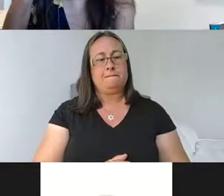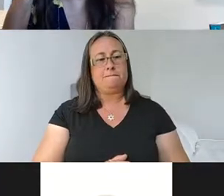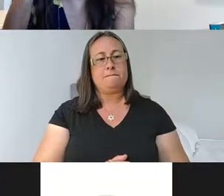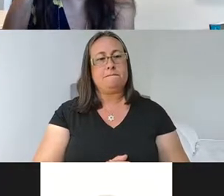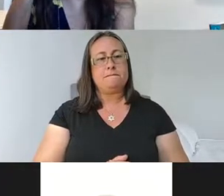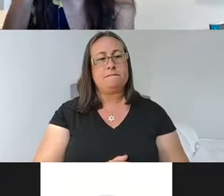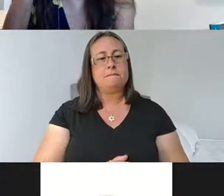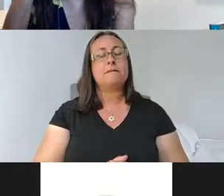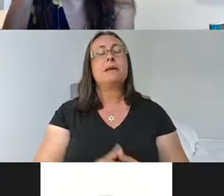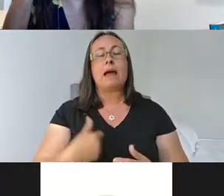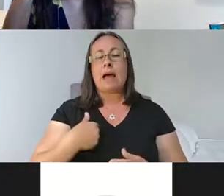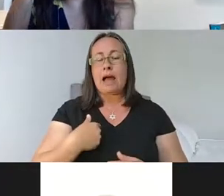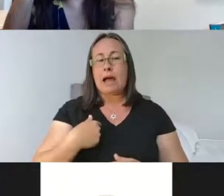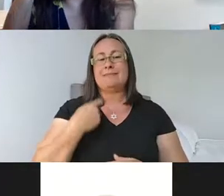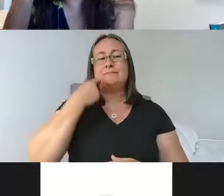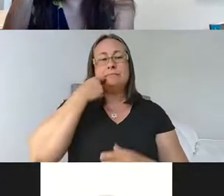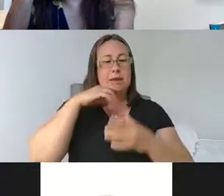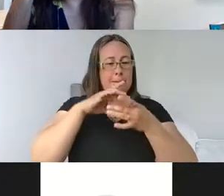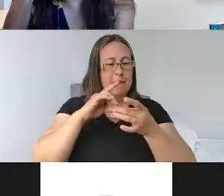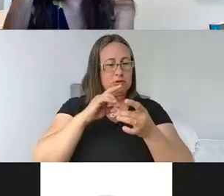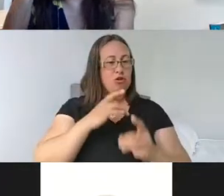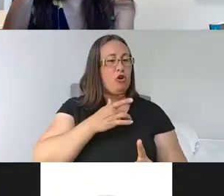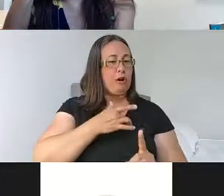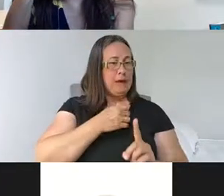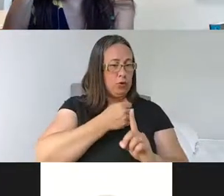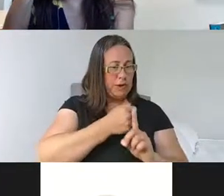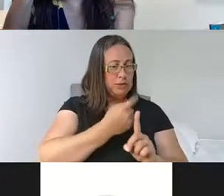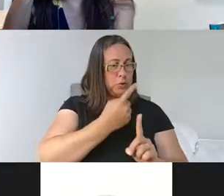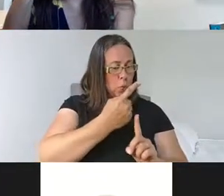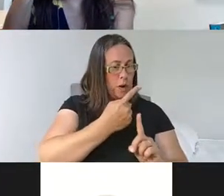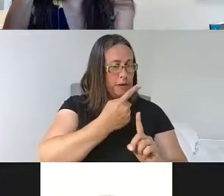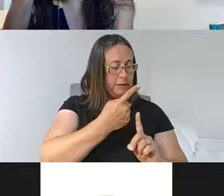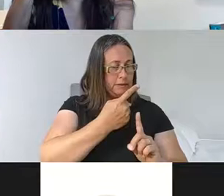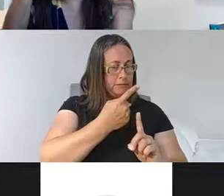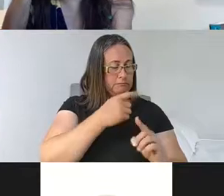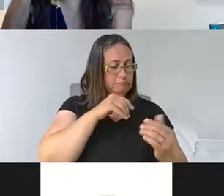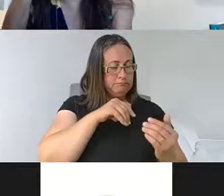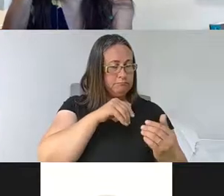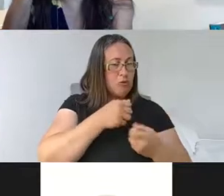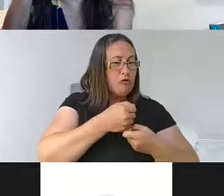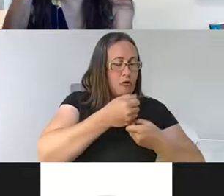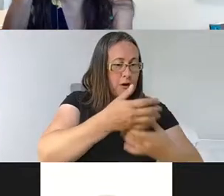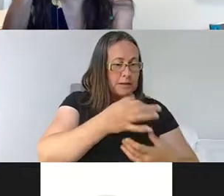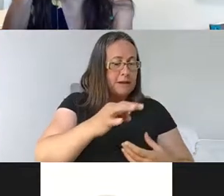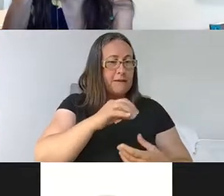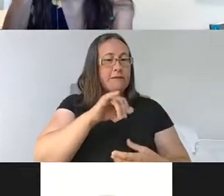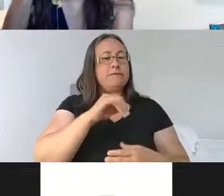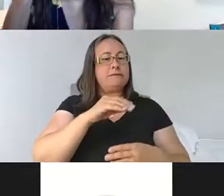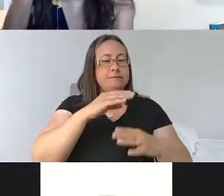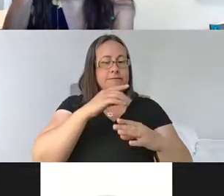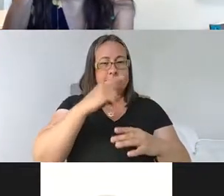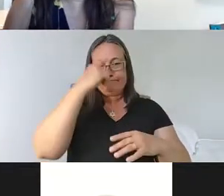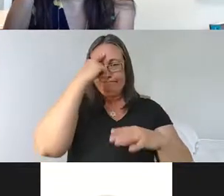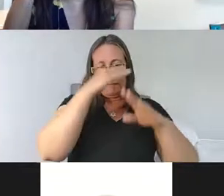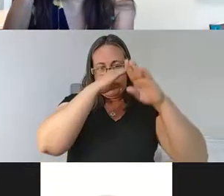So as I mentioned, um, cardiac arrest is one form, one cause of, of ischemia in the brain.